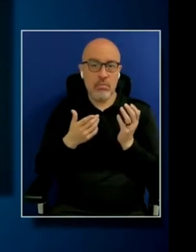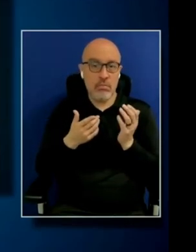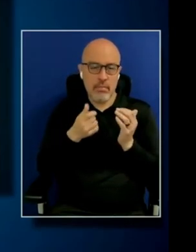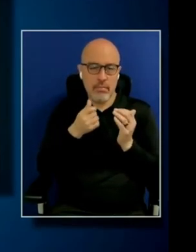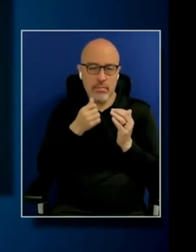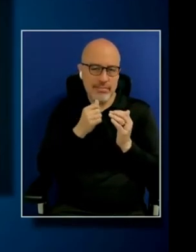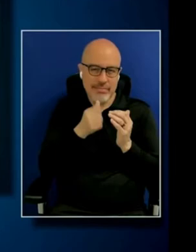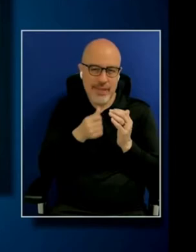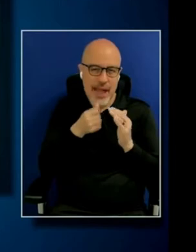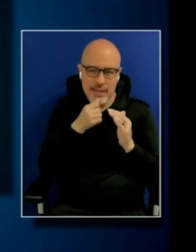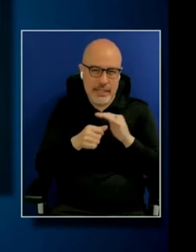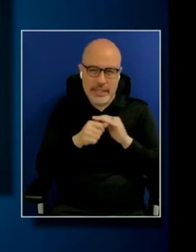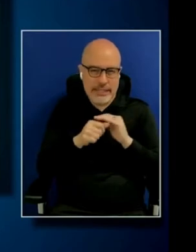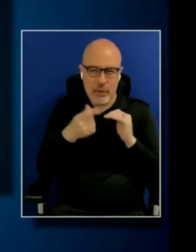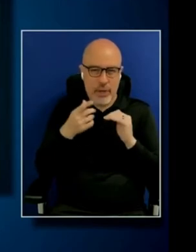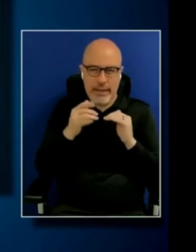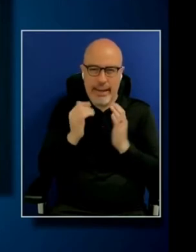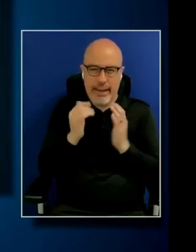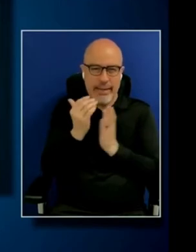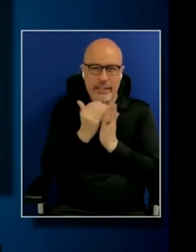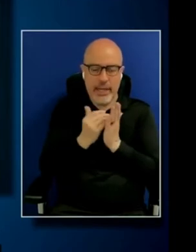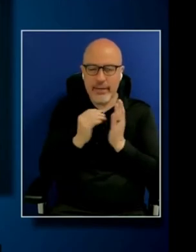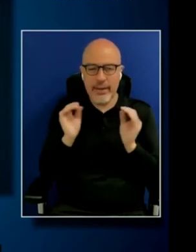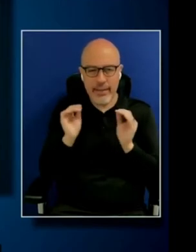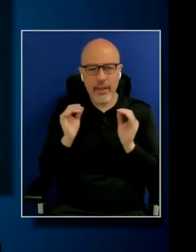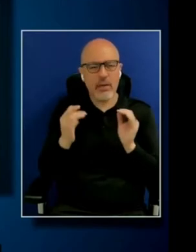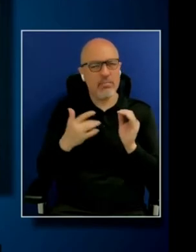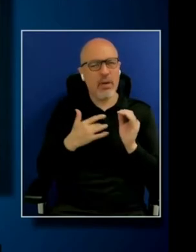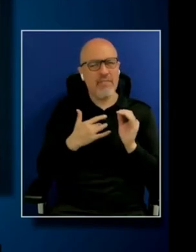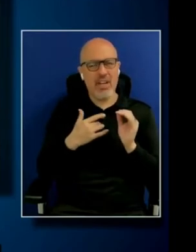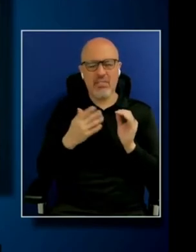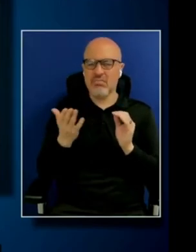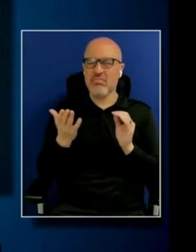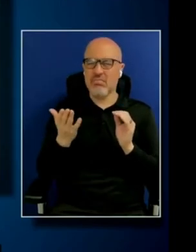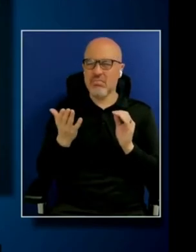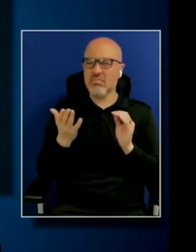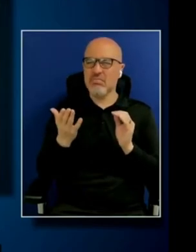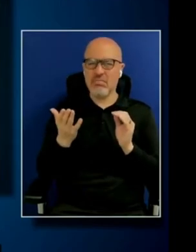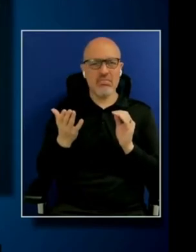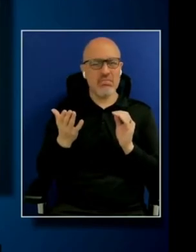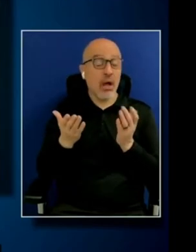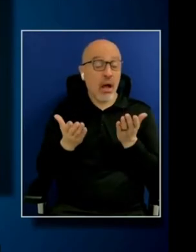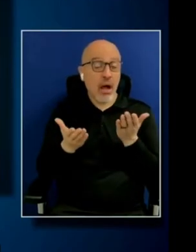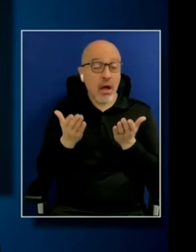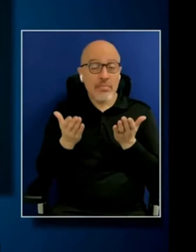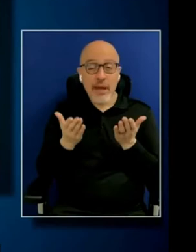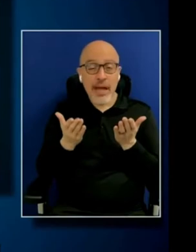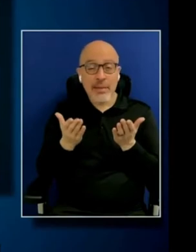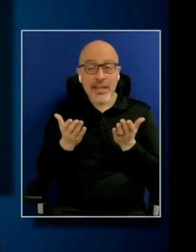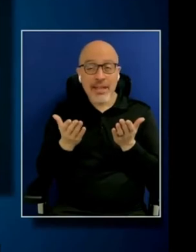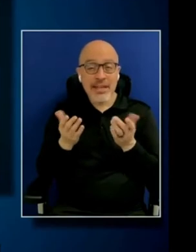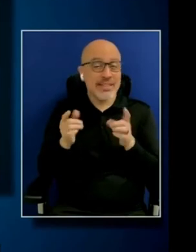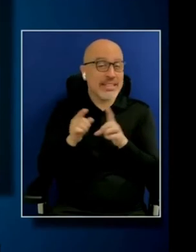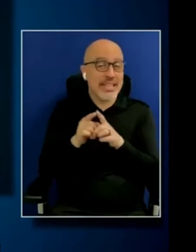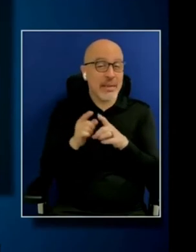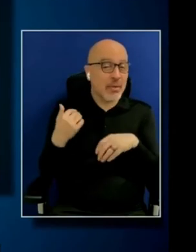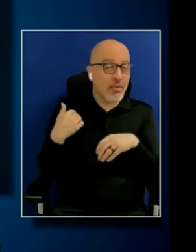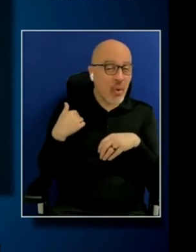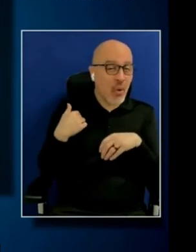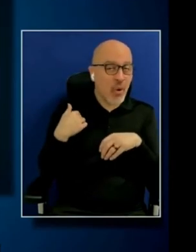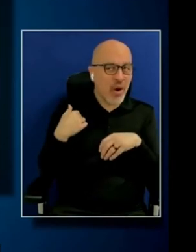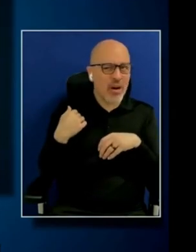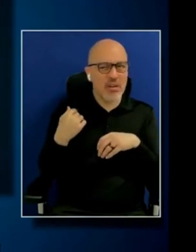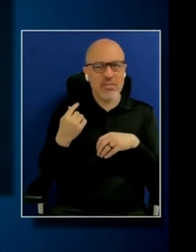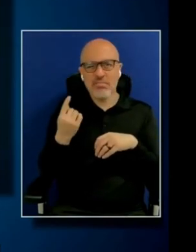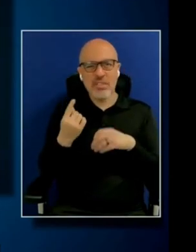like, I feel like I felt like it was, I mean, like, maybe it was that way in the past. But I guess, like, something must have